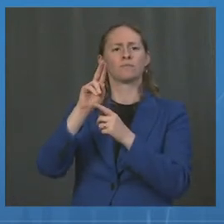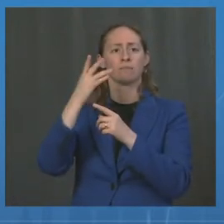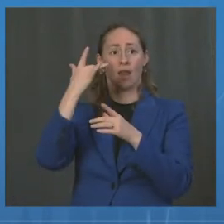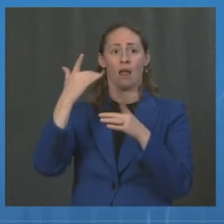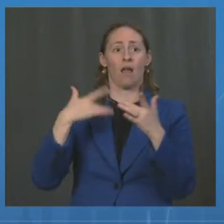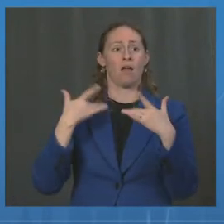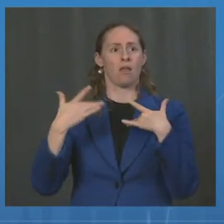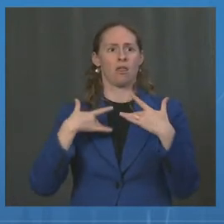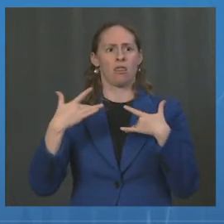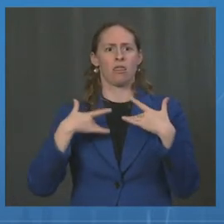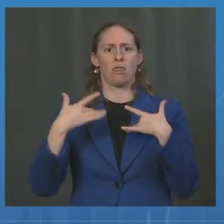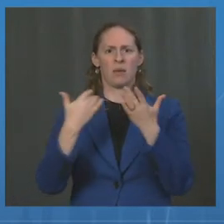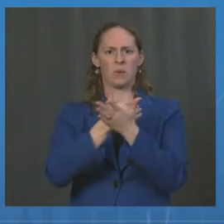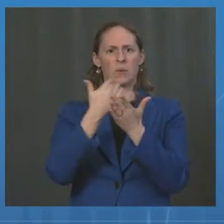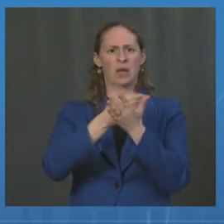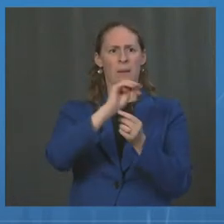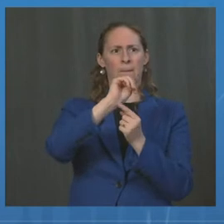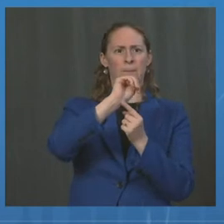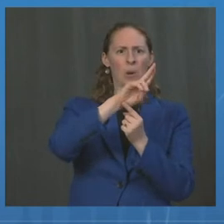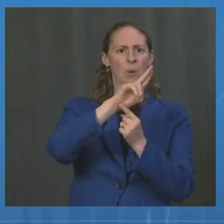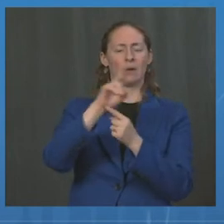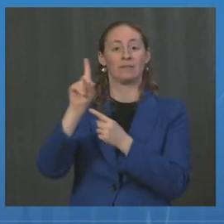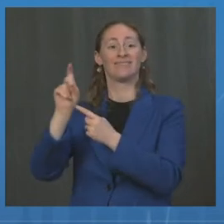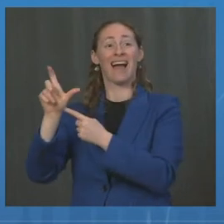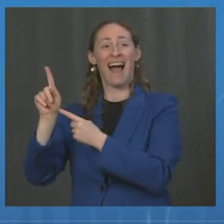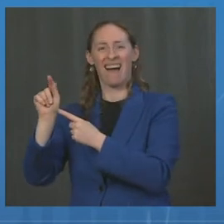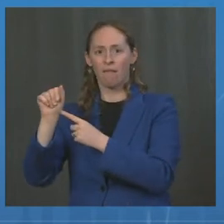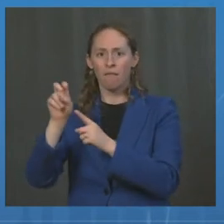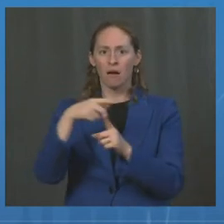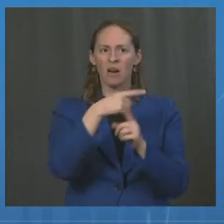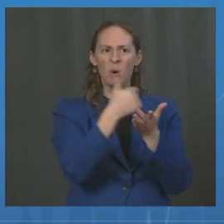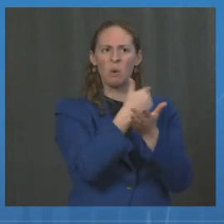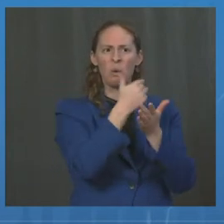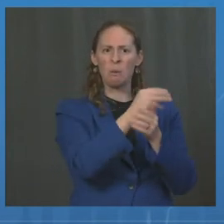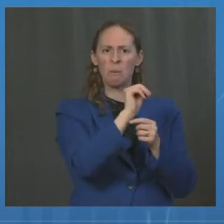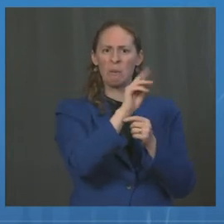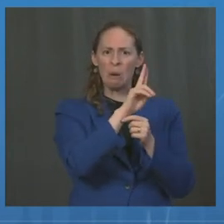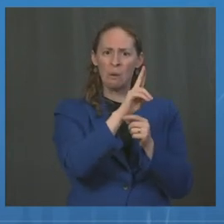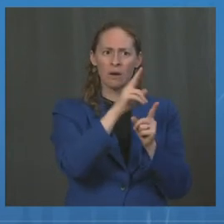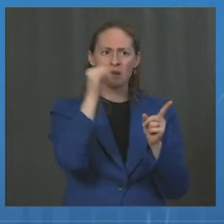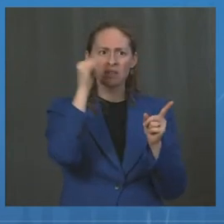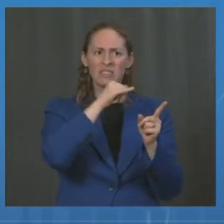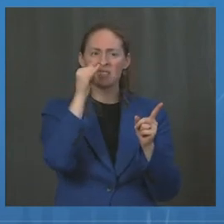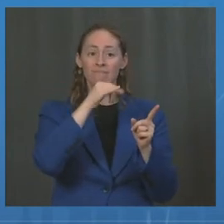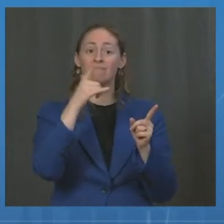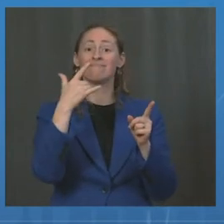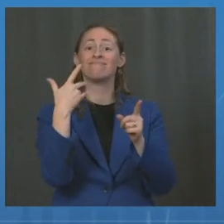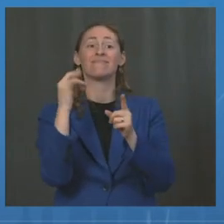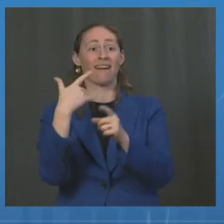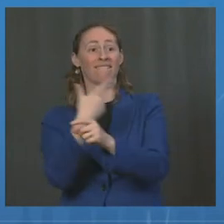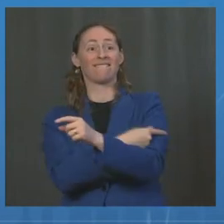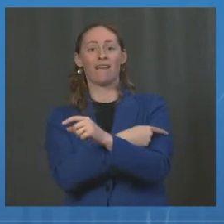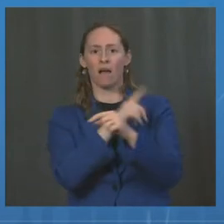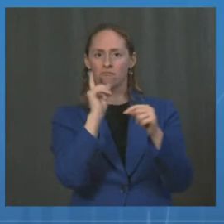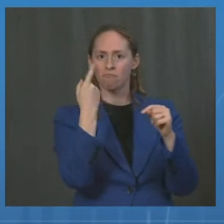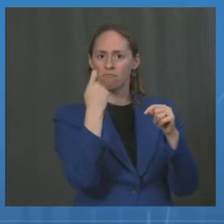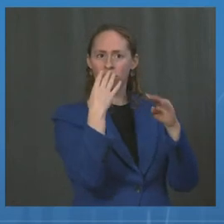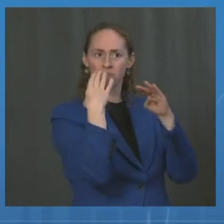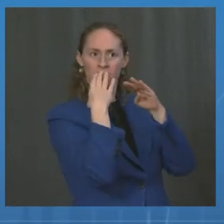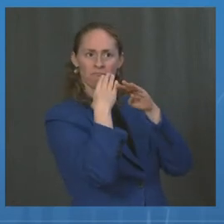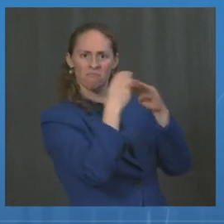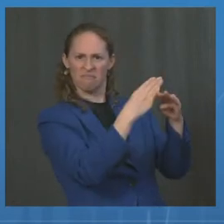is less or is more resistant to vaccines than other variants so far. I just wanted to see if that's something that